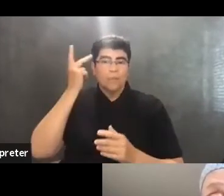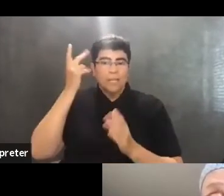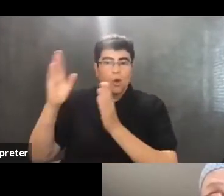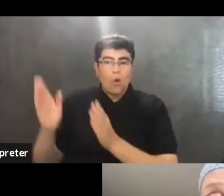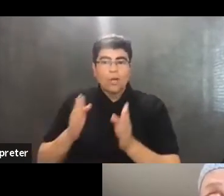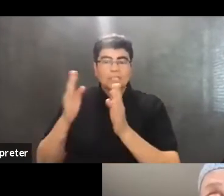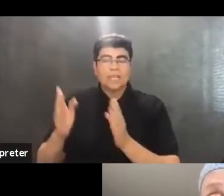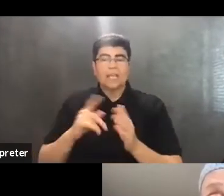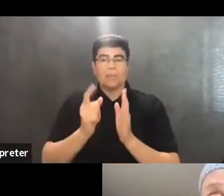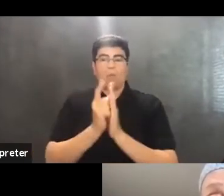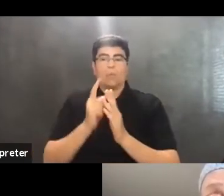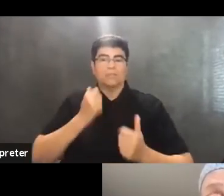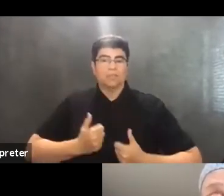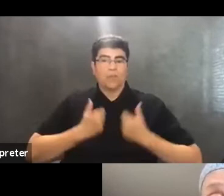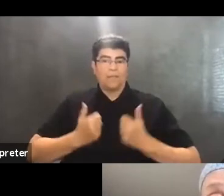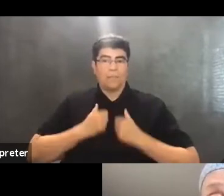modes of survivability.